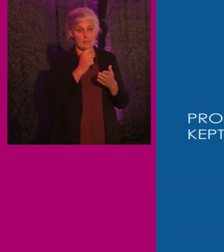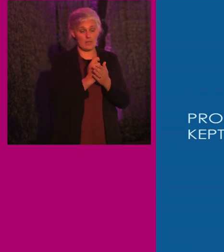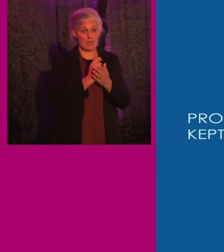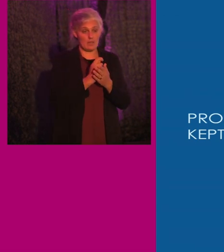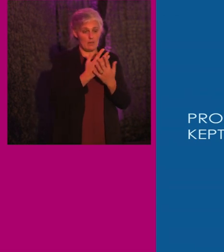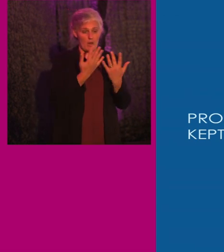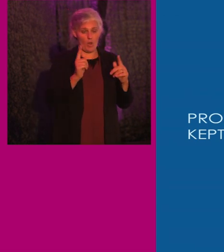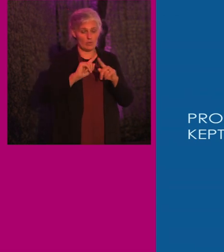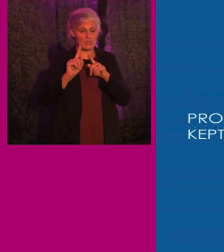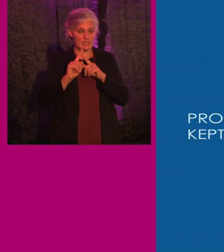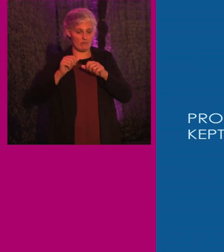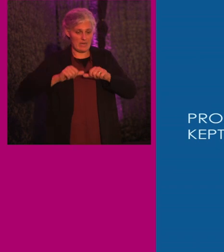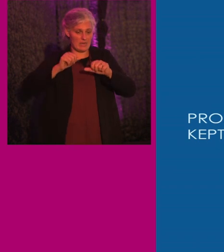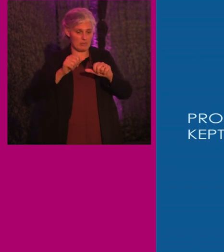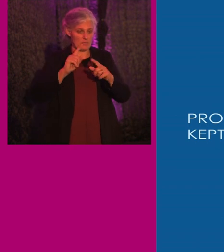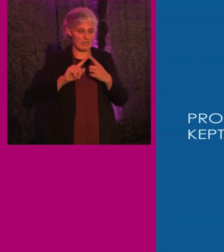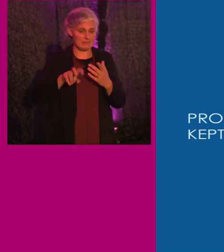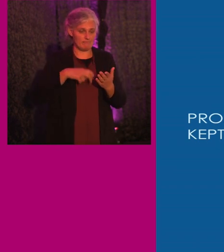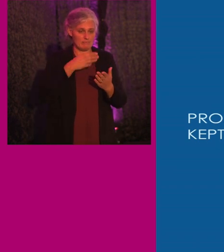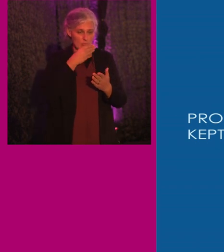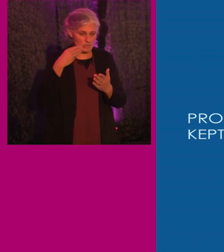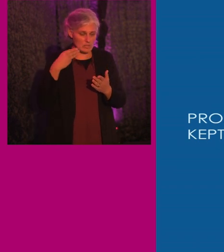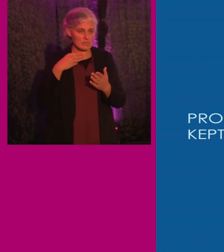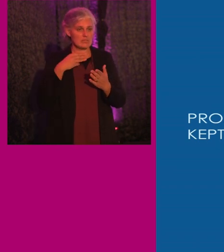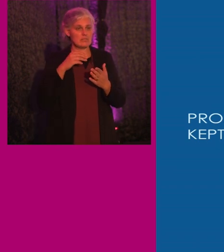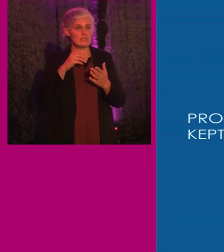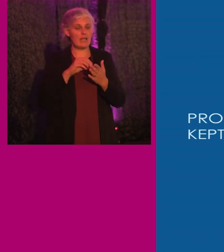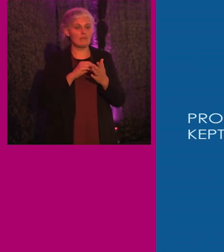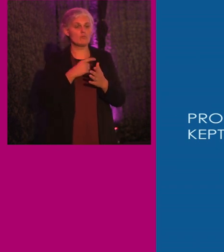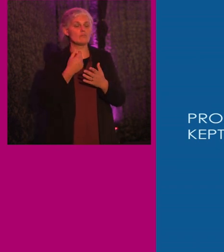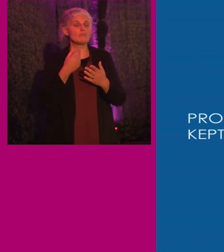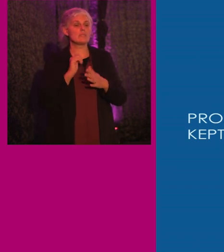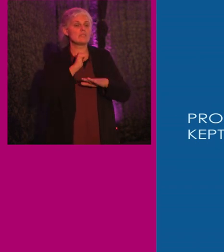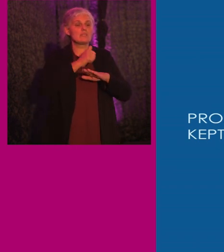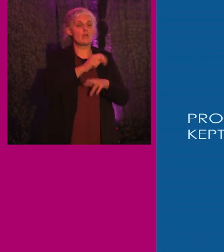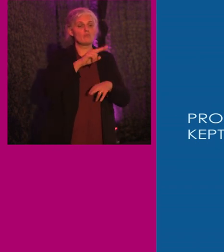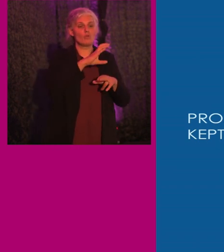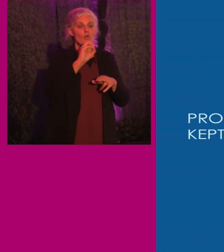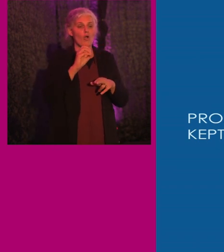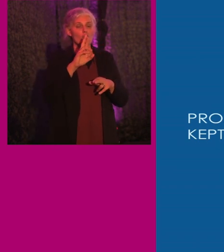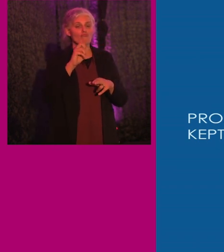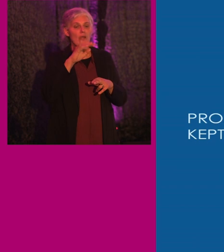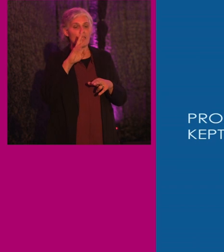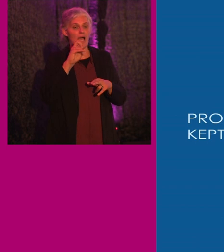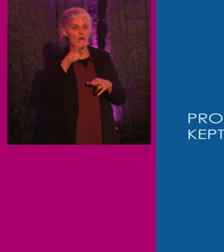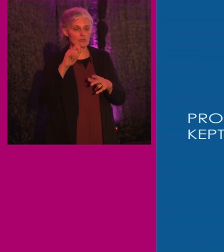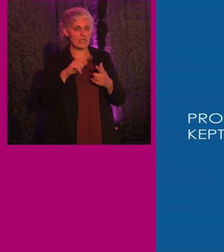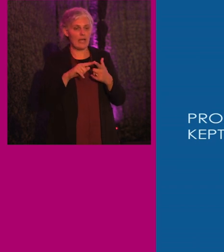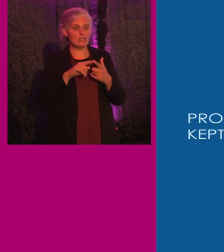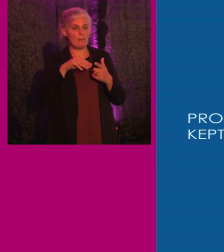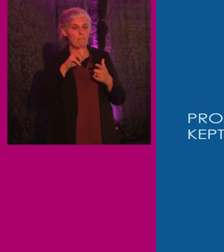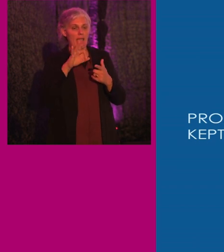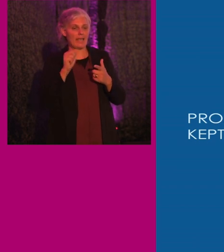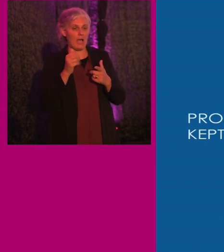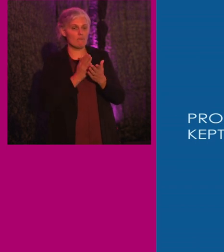numerous settlement agreements and consent decrees have been entered into with companies such as Greyhound and Megabus because of non